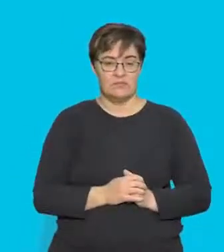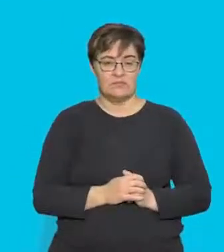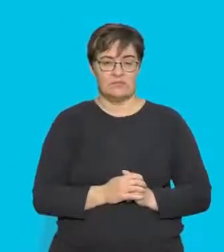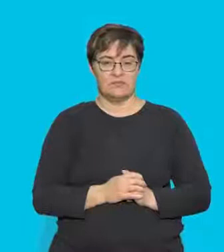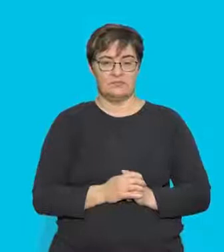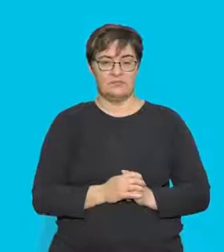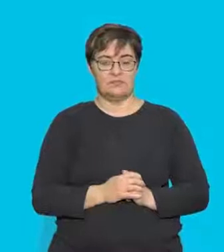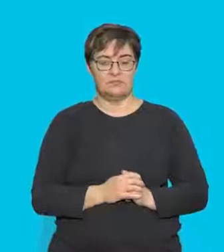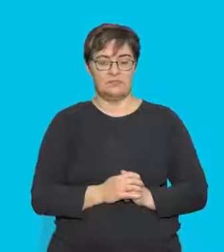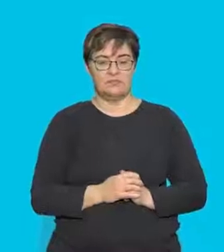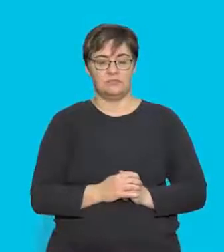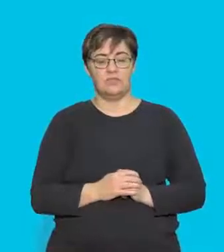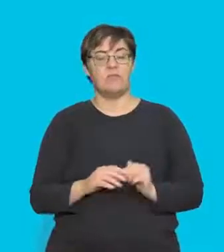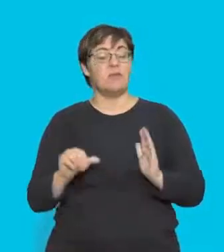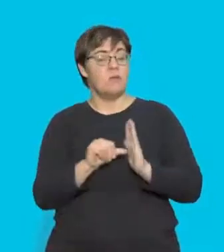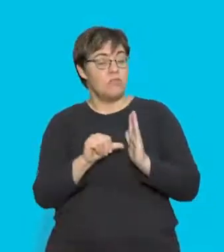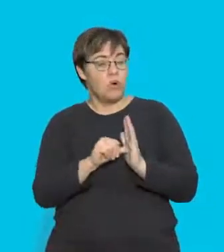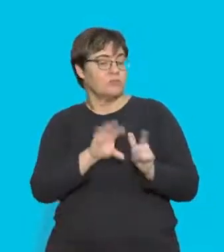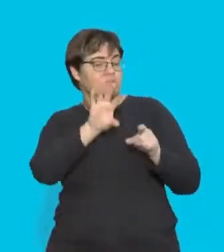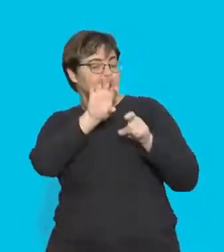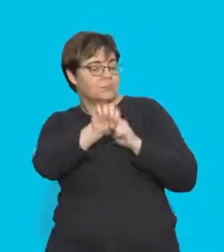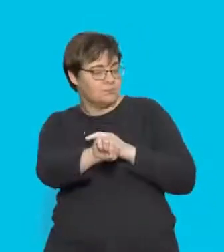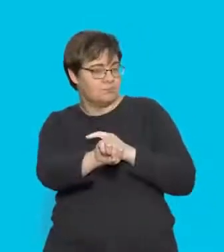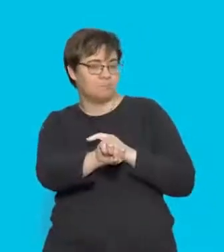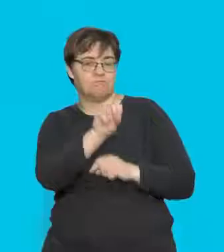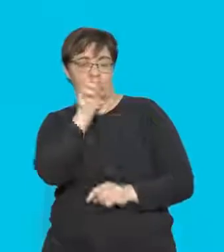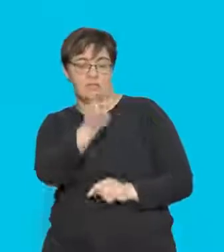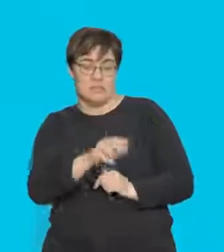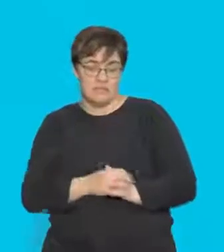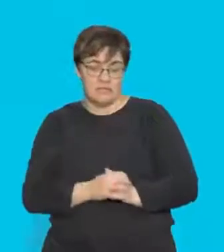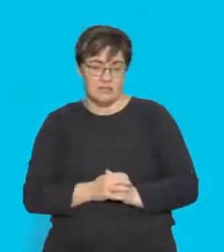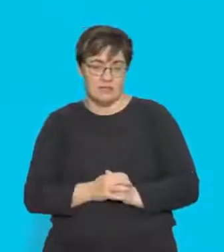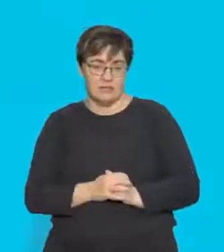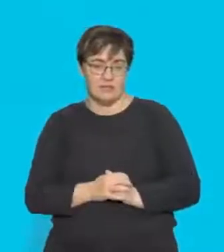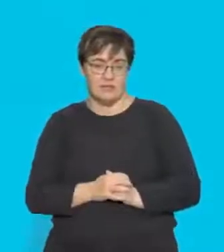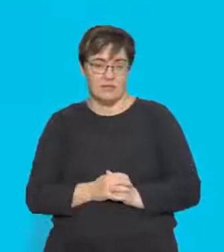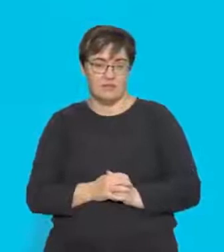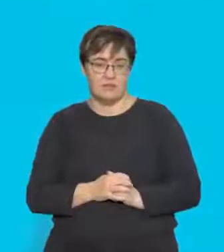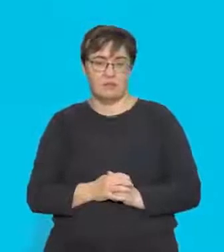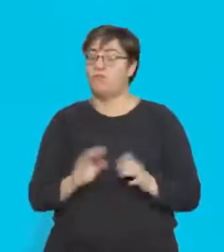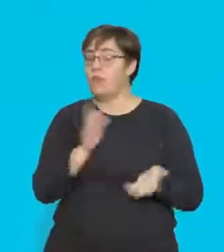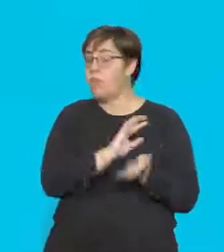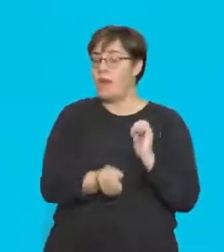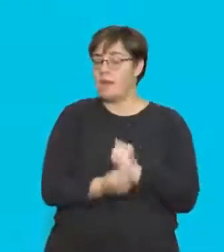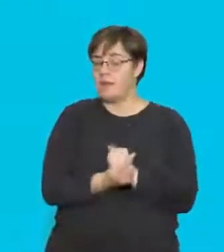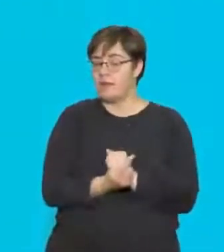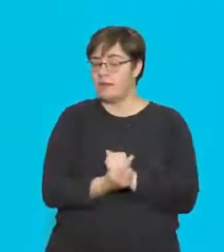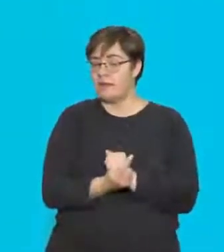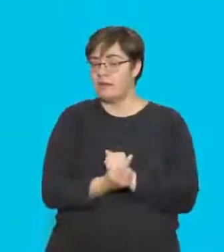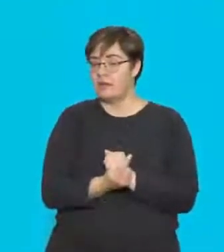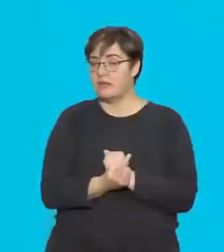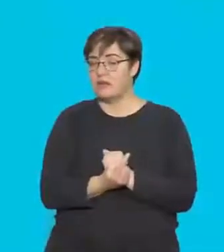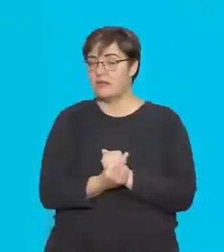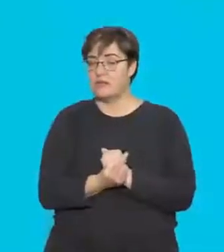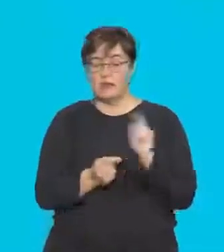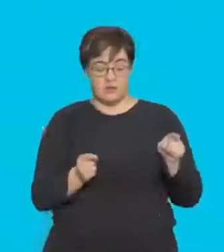So it's quite important for you to recognize that. The question is, what happens if we switch the